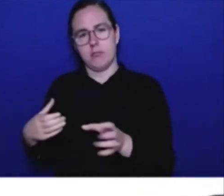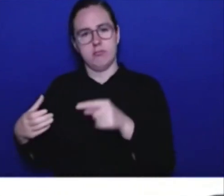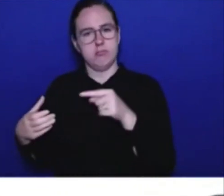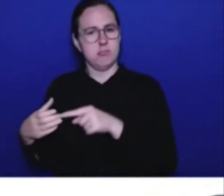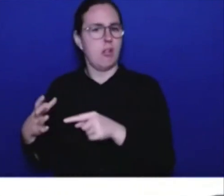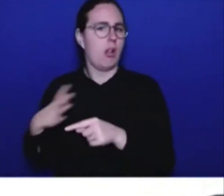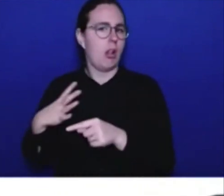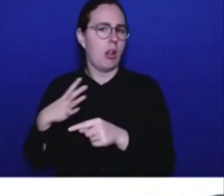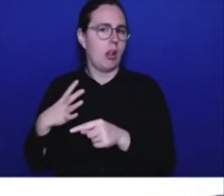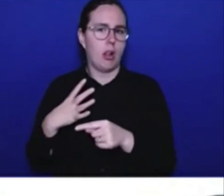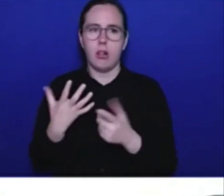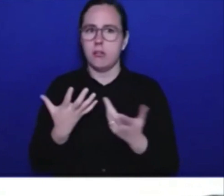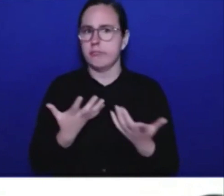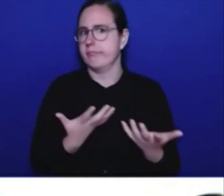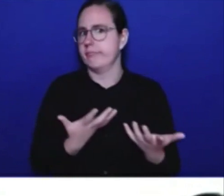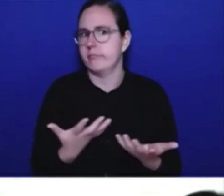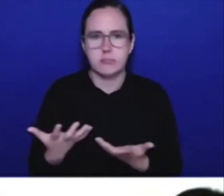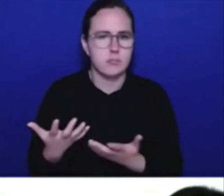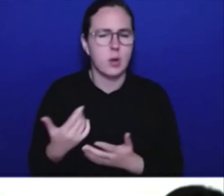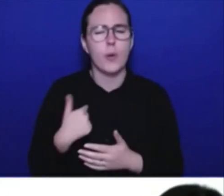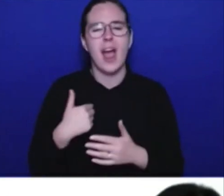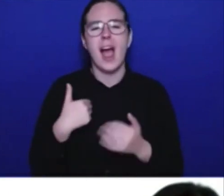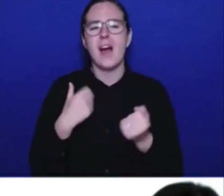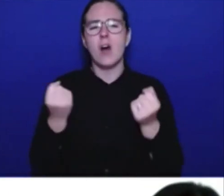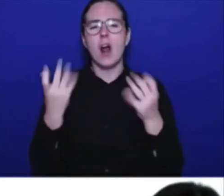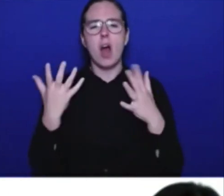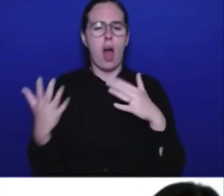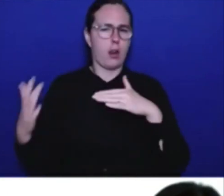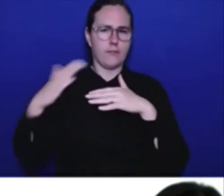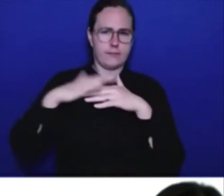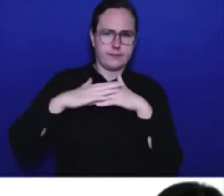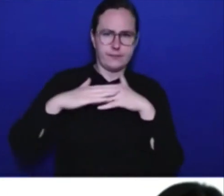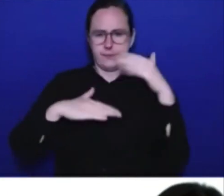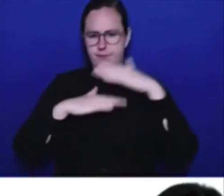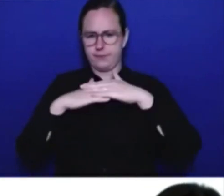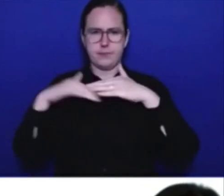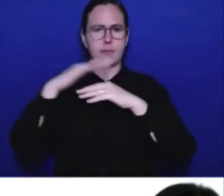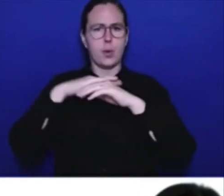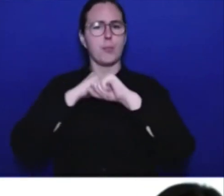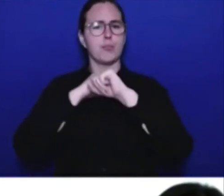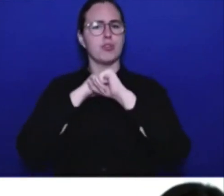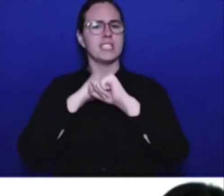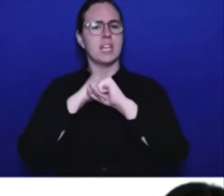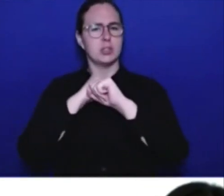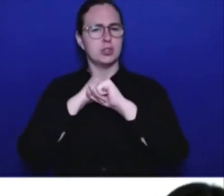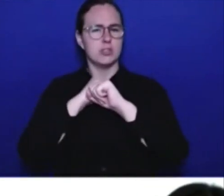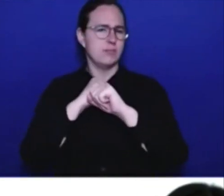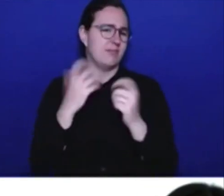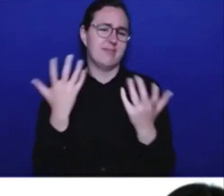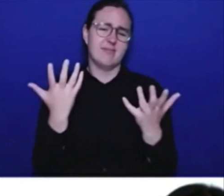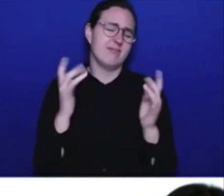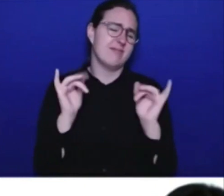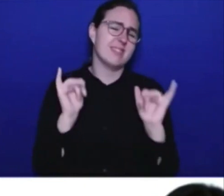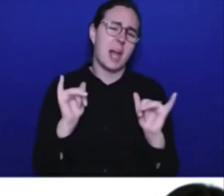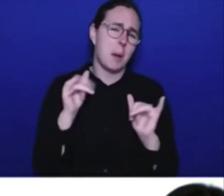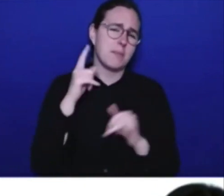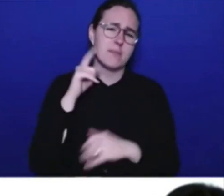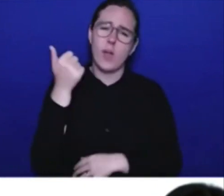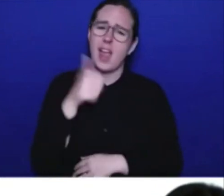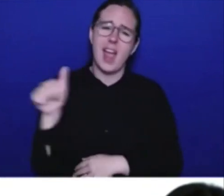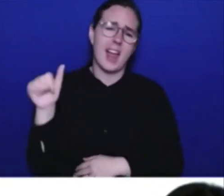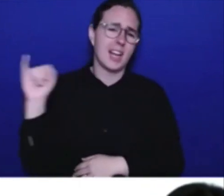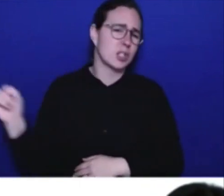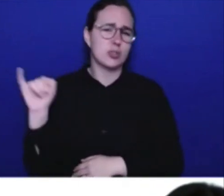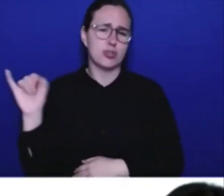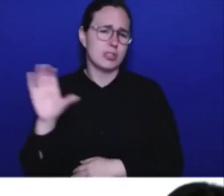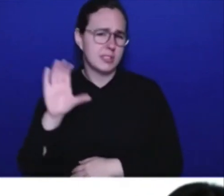built into how we run the company, and this is true of every insurance company. So we feel very confident that we have appropriate conservatism